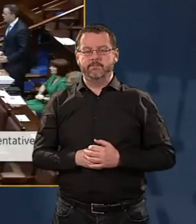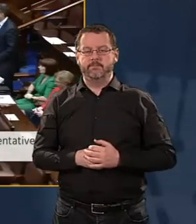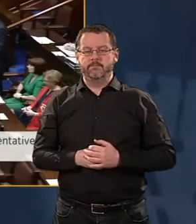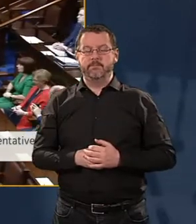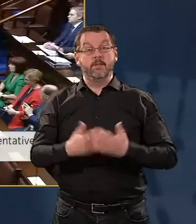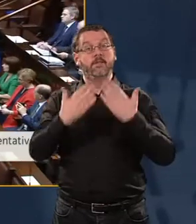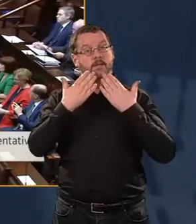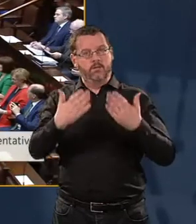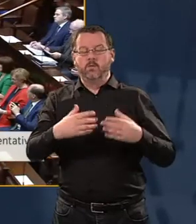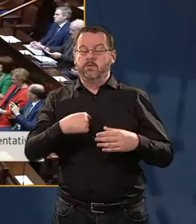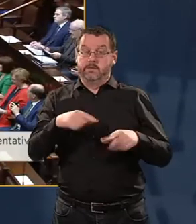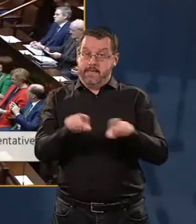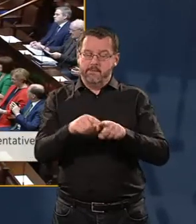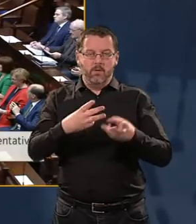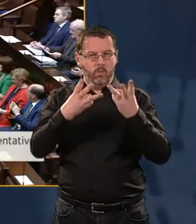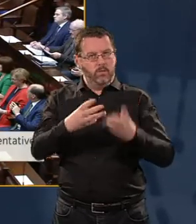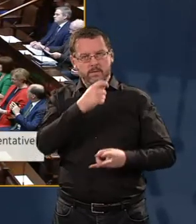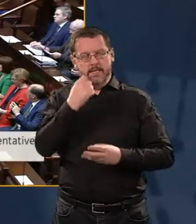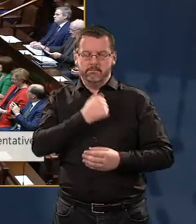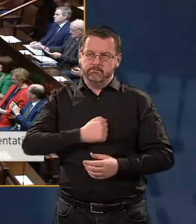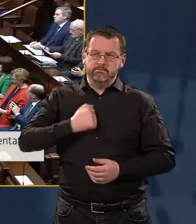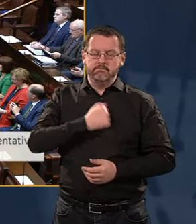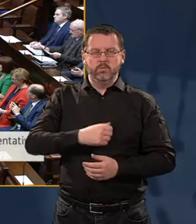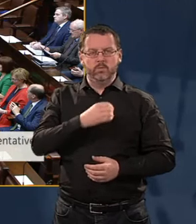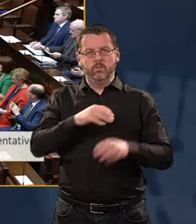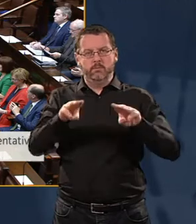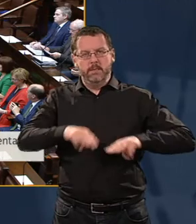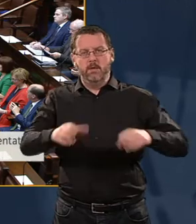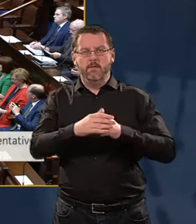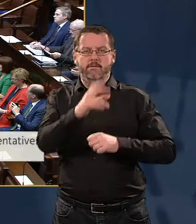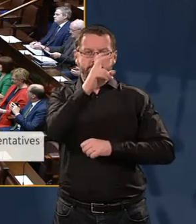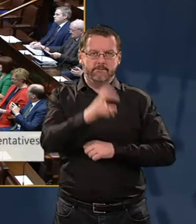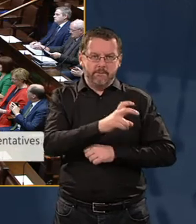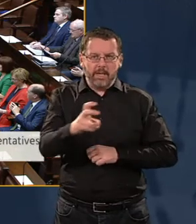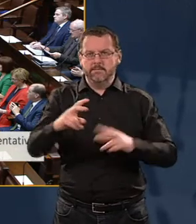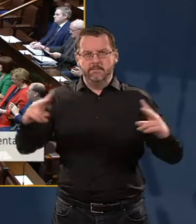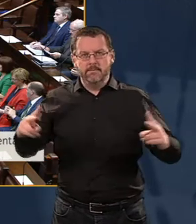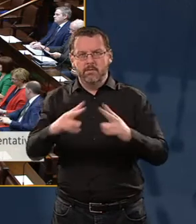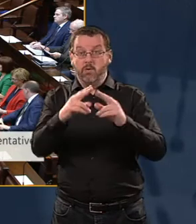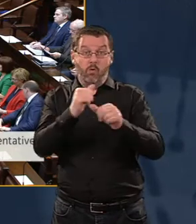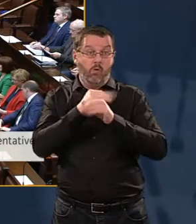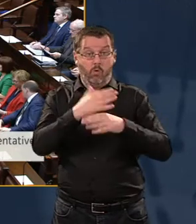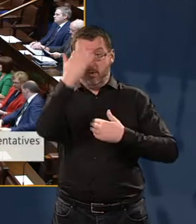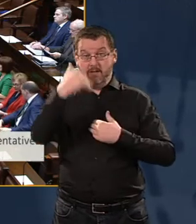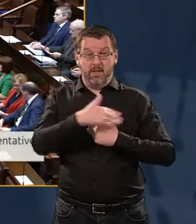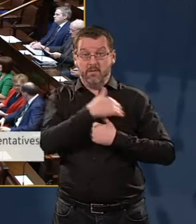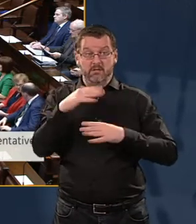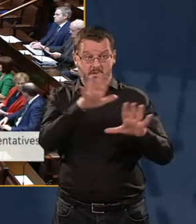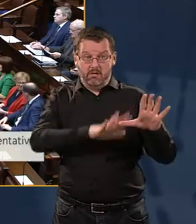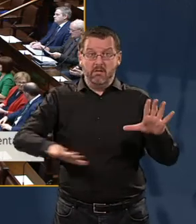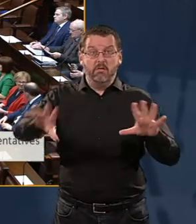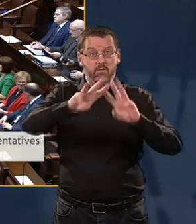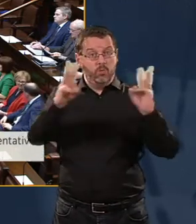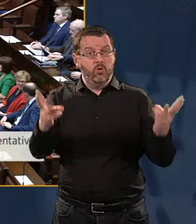offer my sympathy to the people of Paris and France, and indeed to all Catholics around the world following the